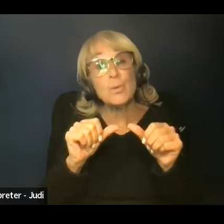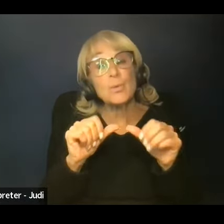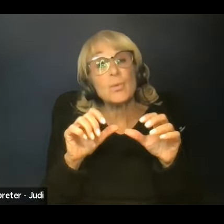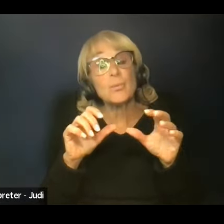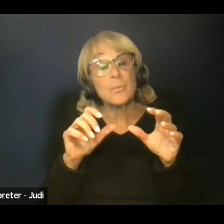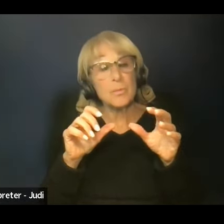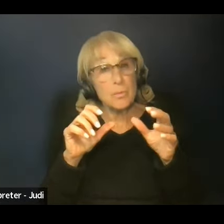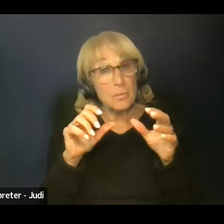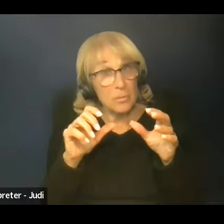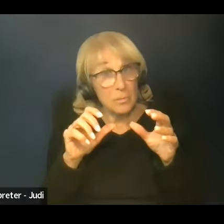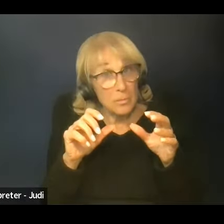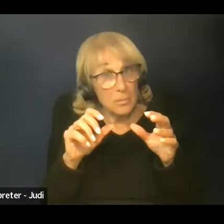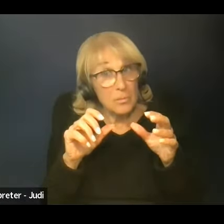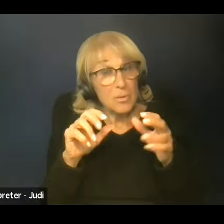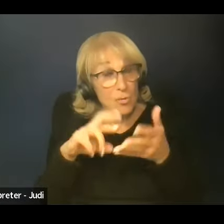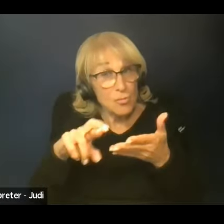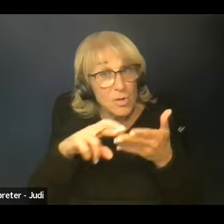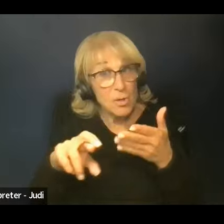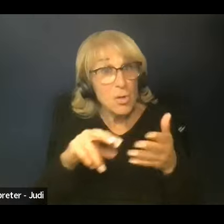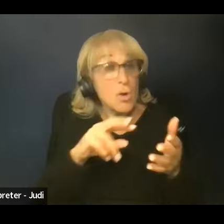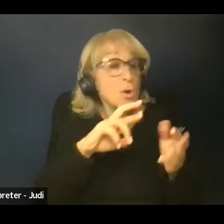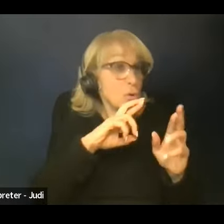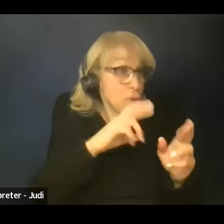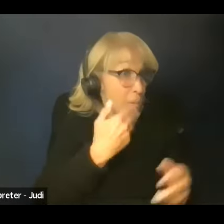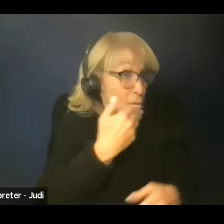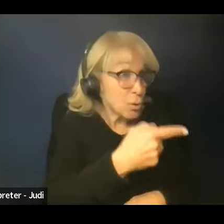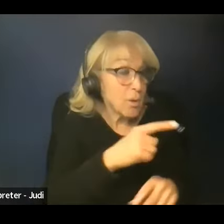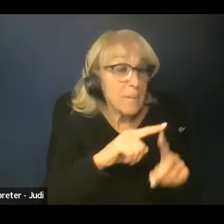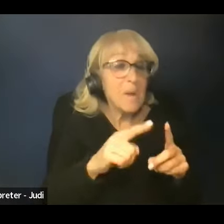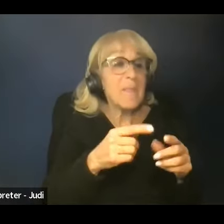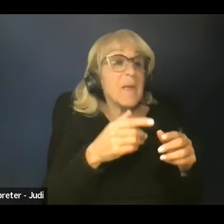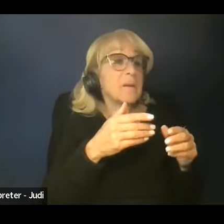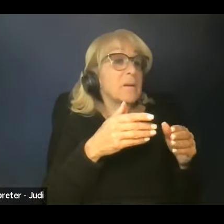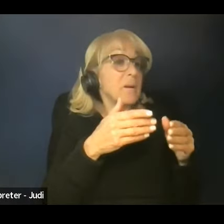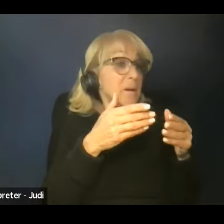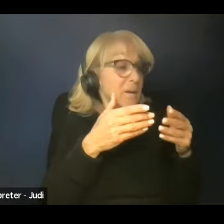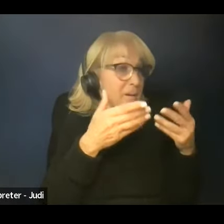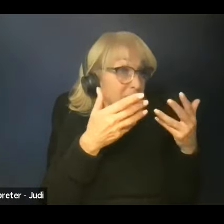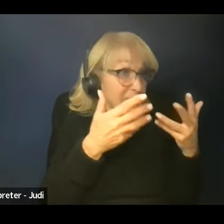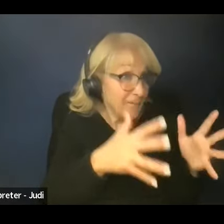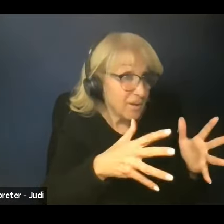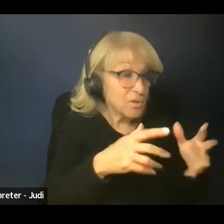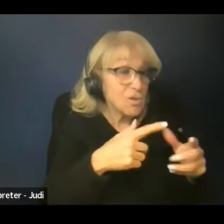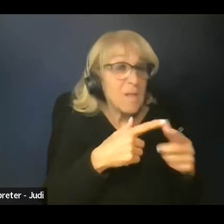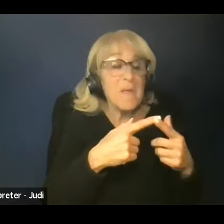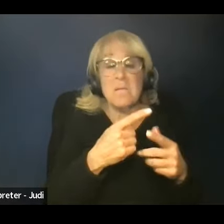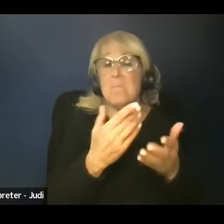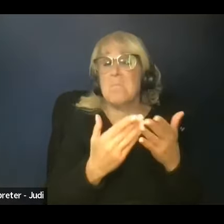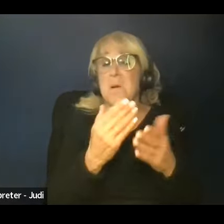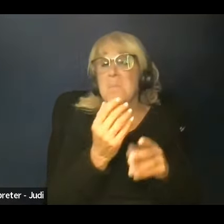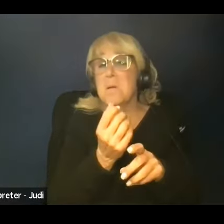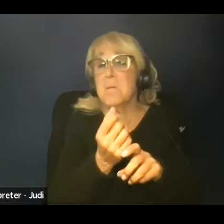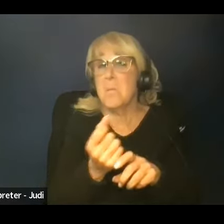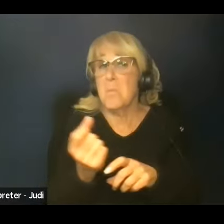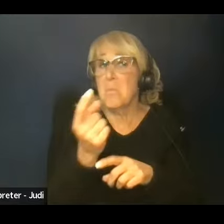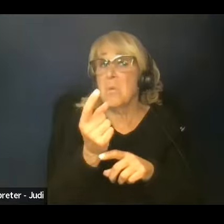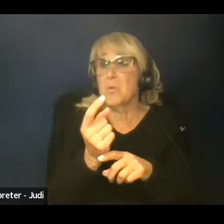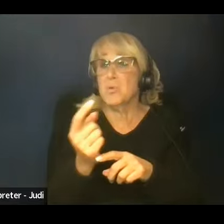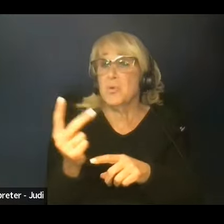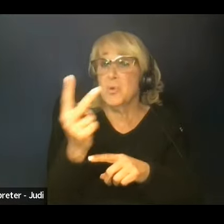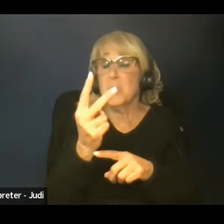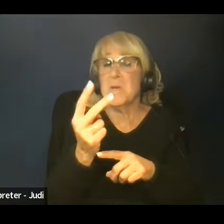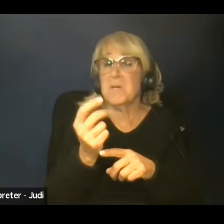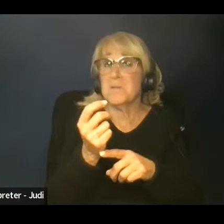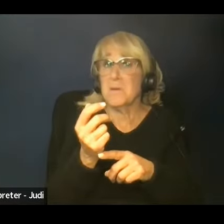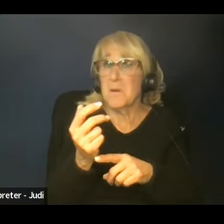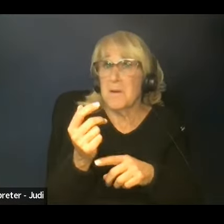research. So kind of like this report's good, but maybe like after you start doing this progress, check in maybe about a year again, and then another year. See if anything's